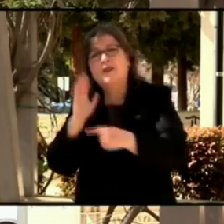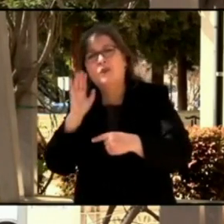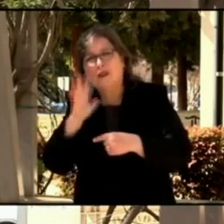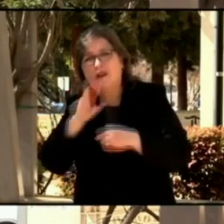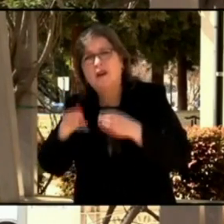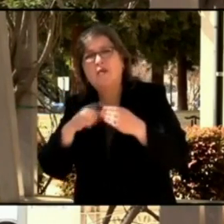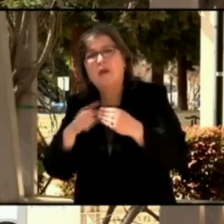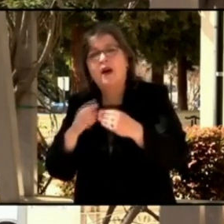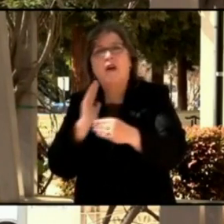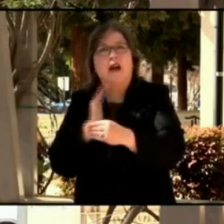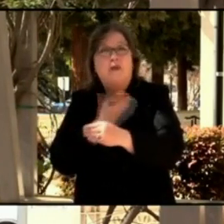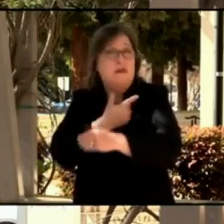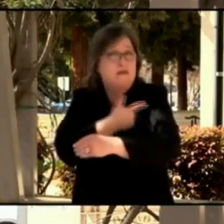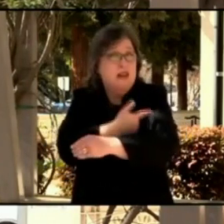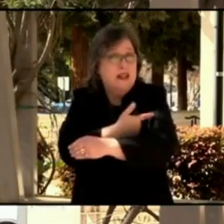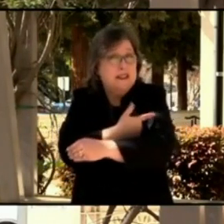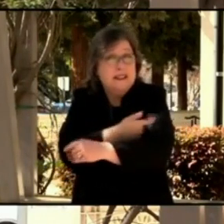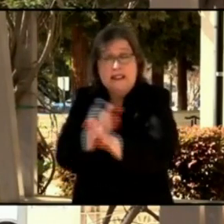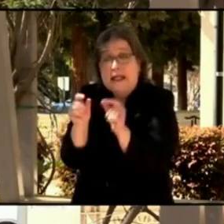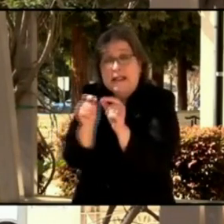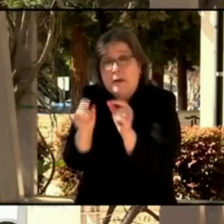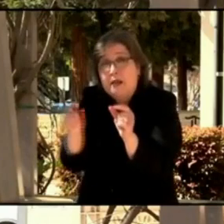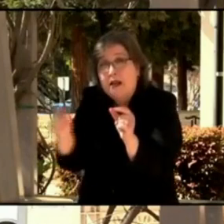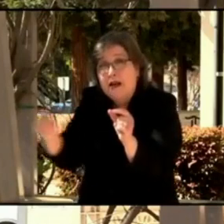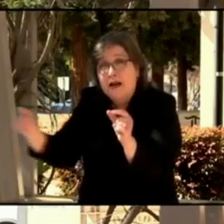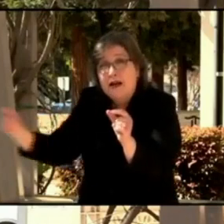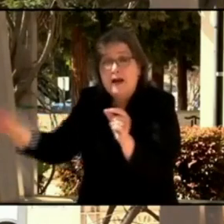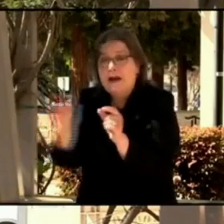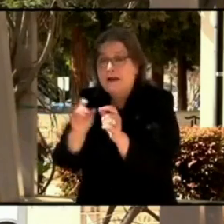supply and vaccination here in our county.